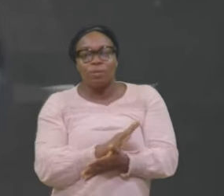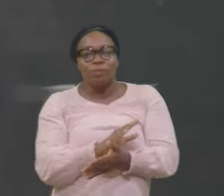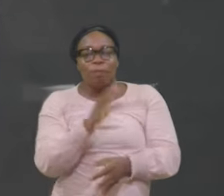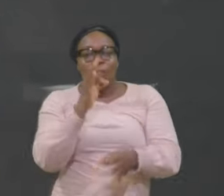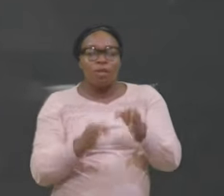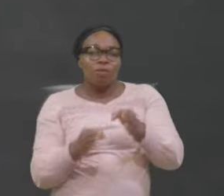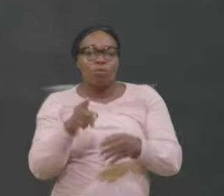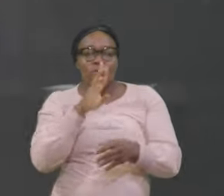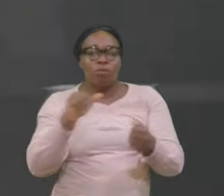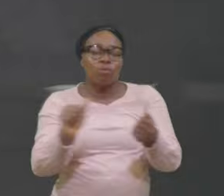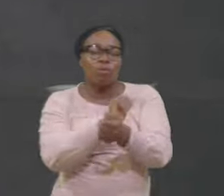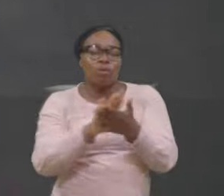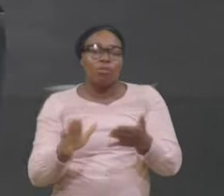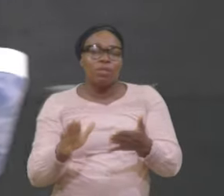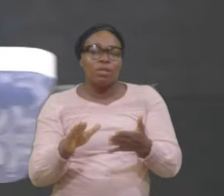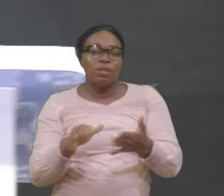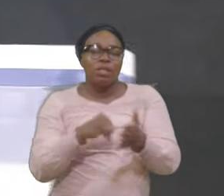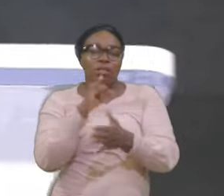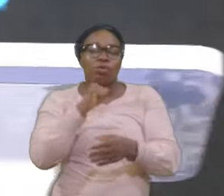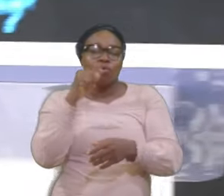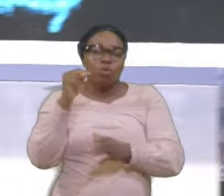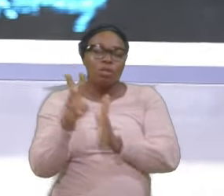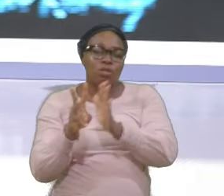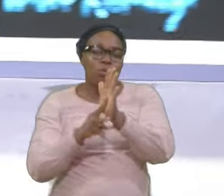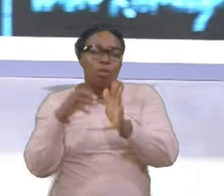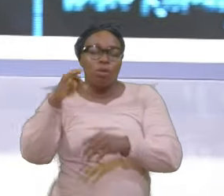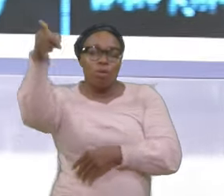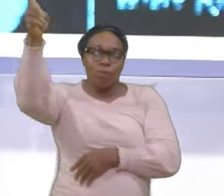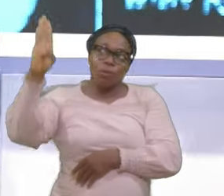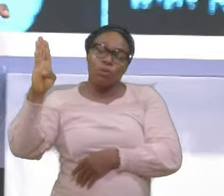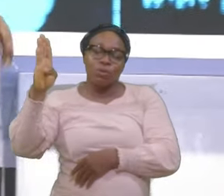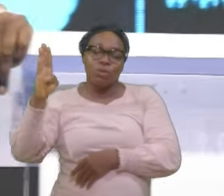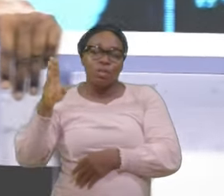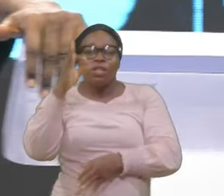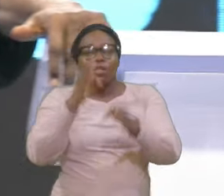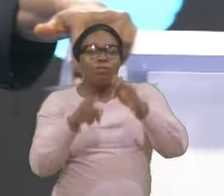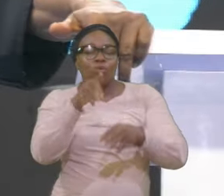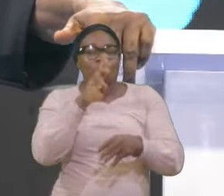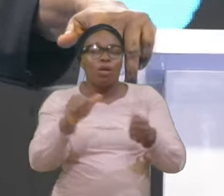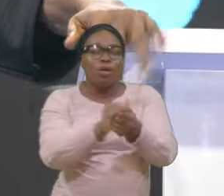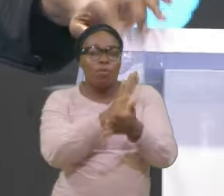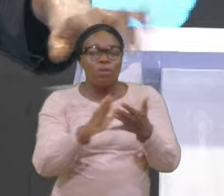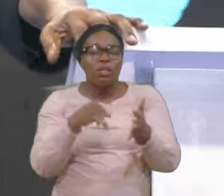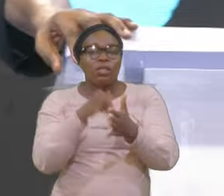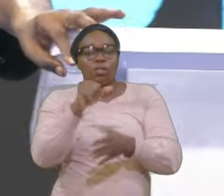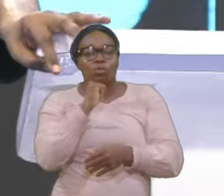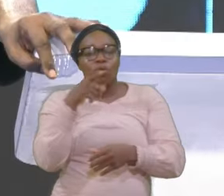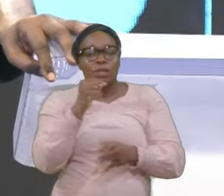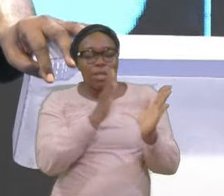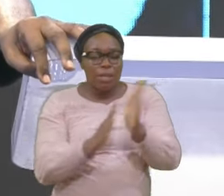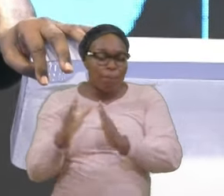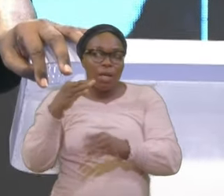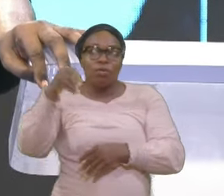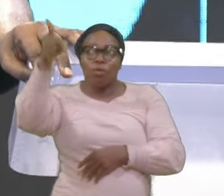it's not the will of God If you are ruined Understand it is not The plan of God that ruined you